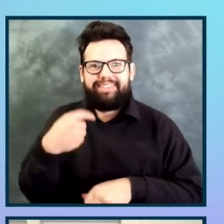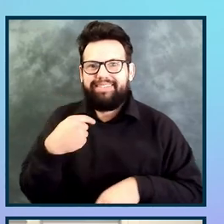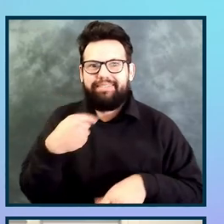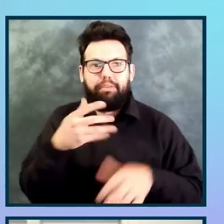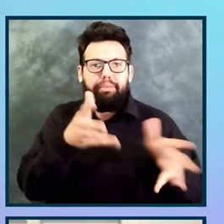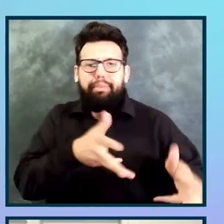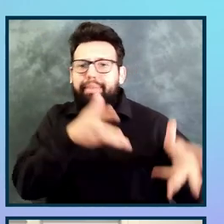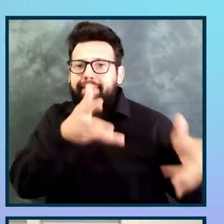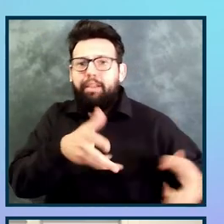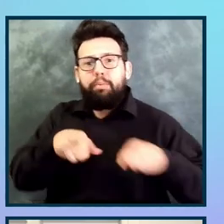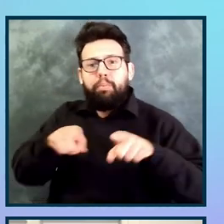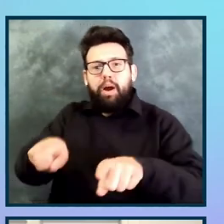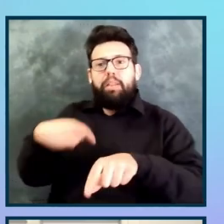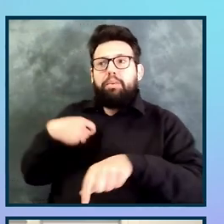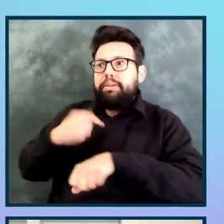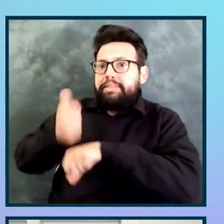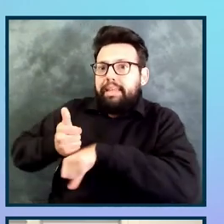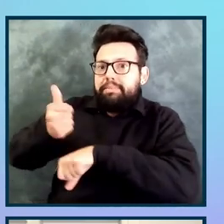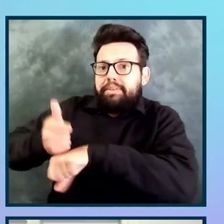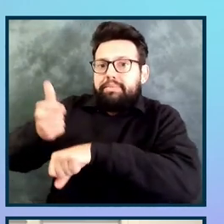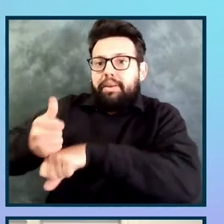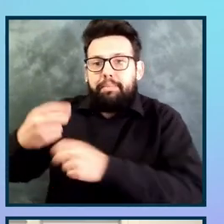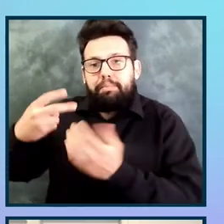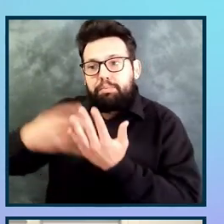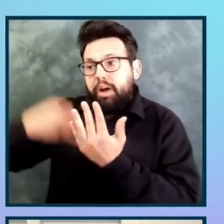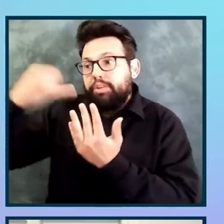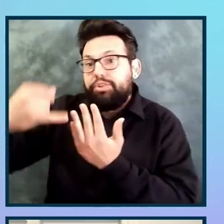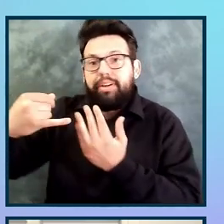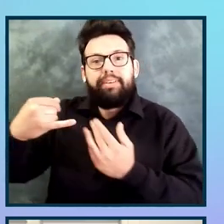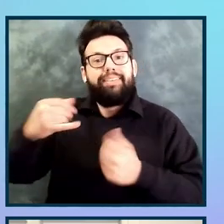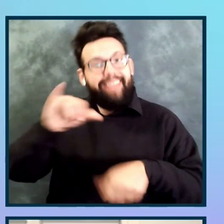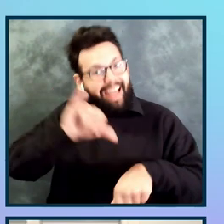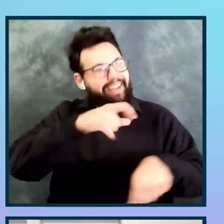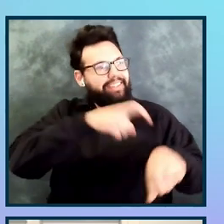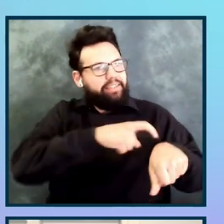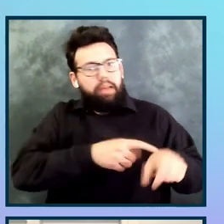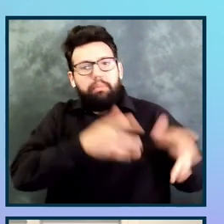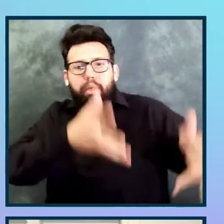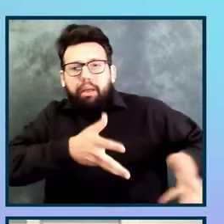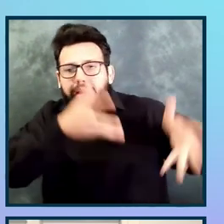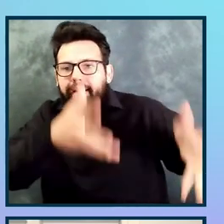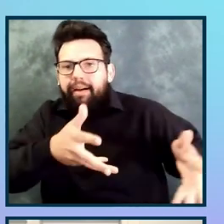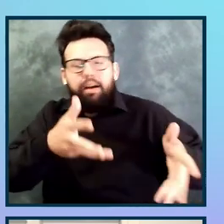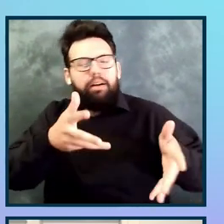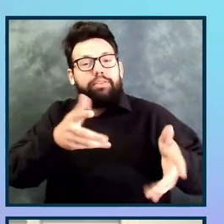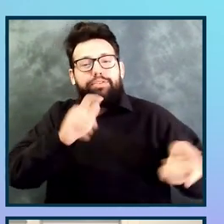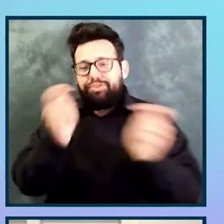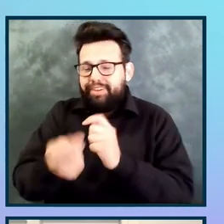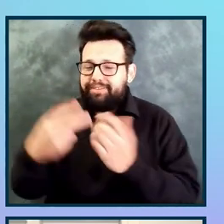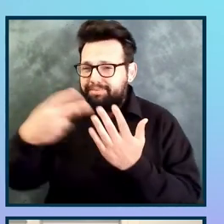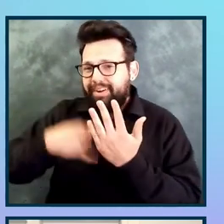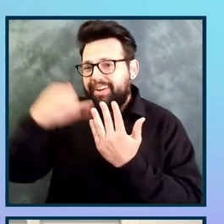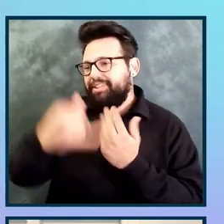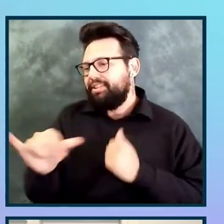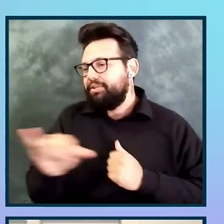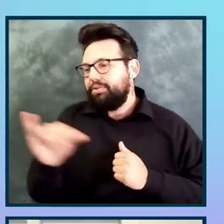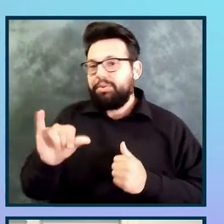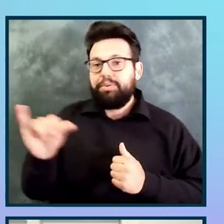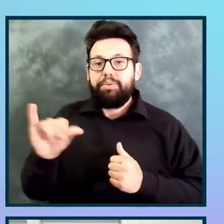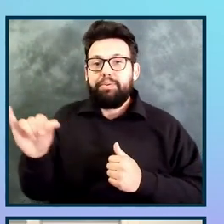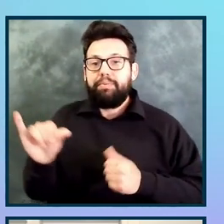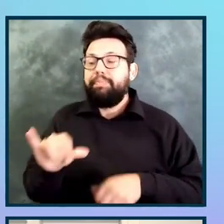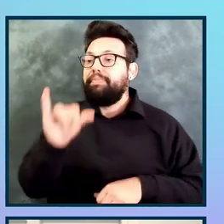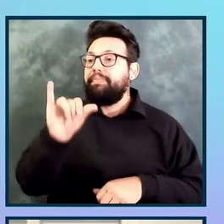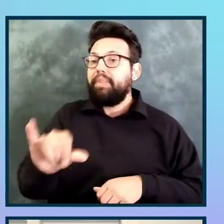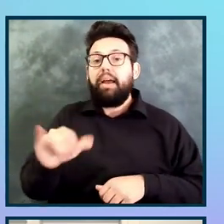the pieces in place in order to be able to conduct the audit. And the scope and stakeholder surprise was